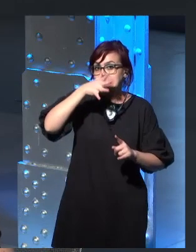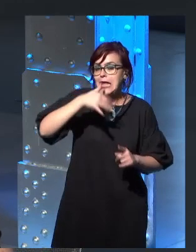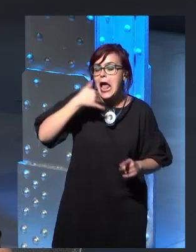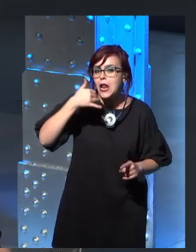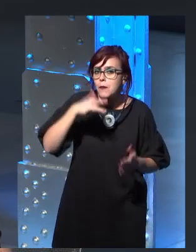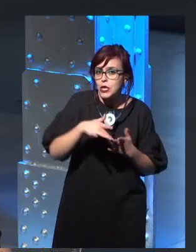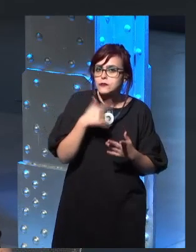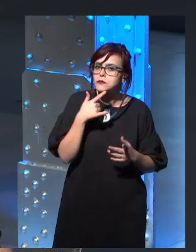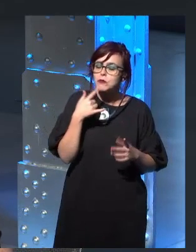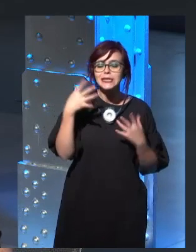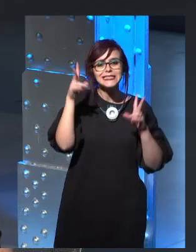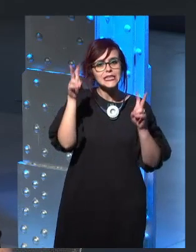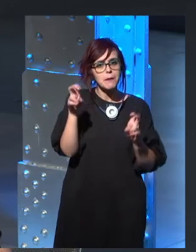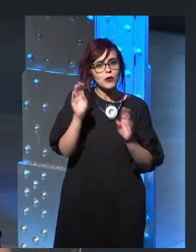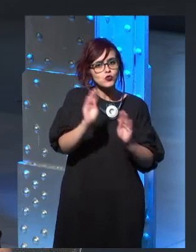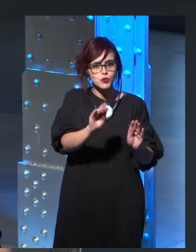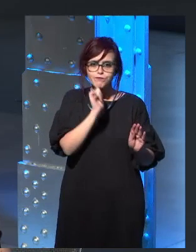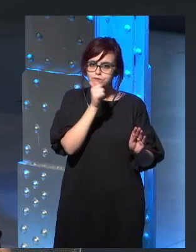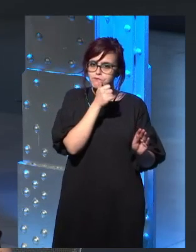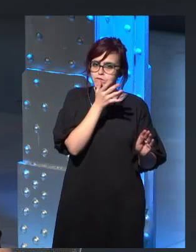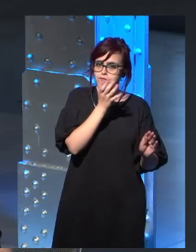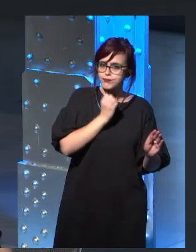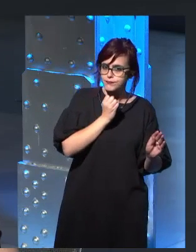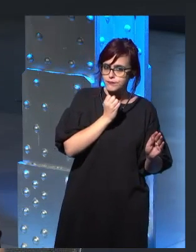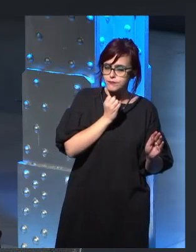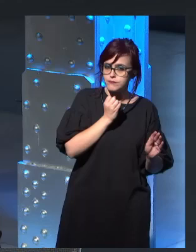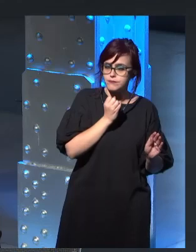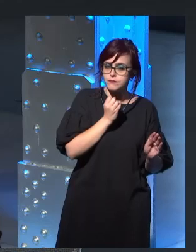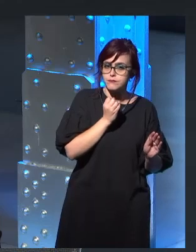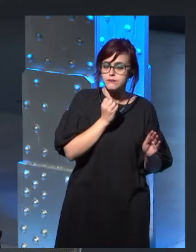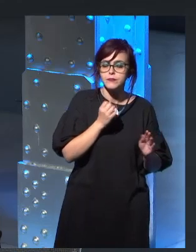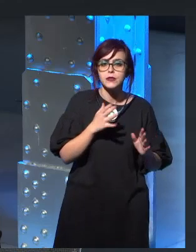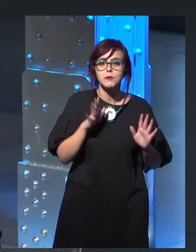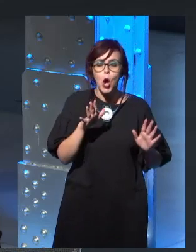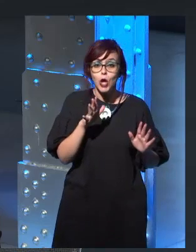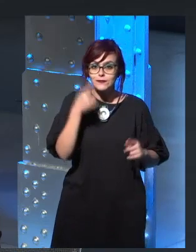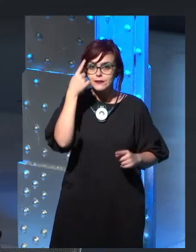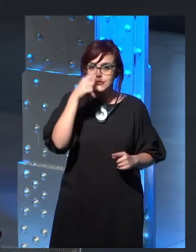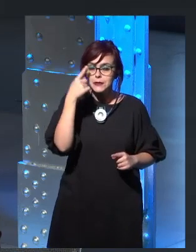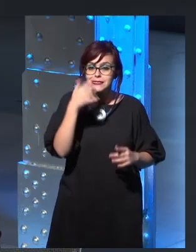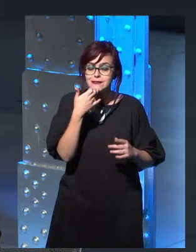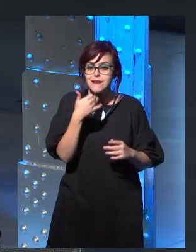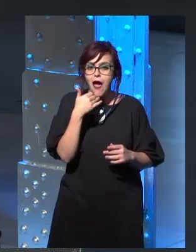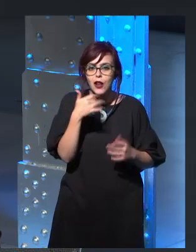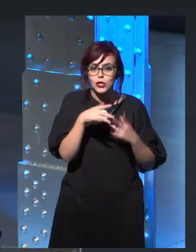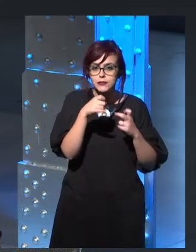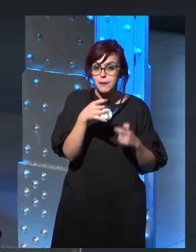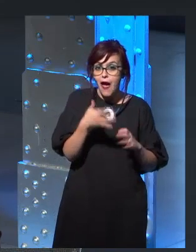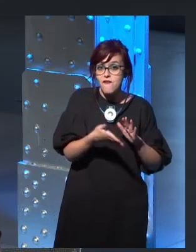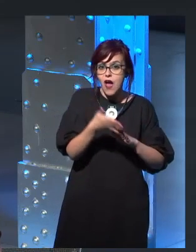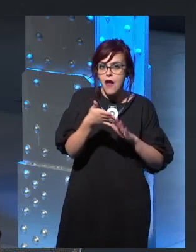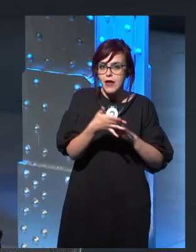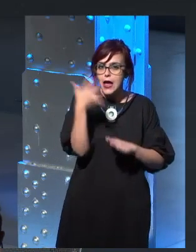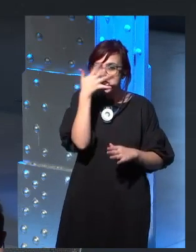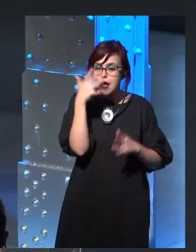time has passed and he has realized that making predictions is something that he's very bad at. Uh, he doesn't really